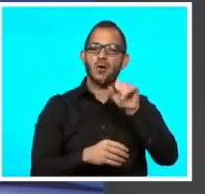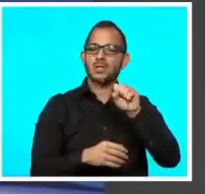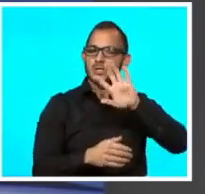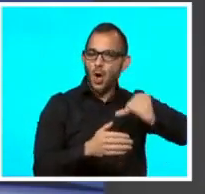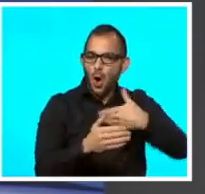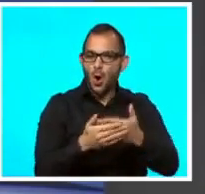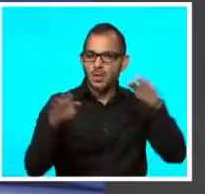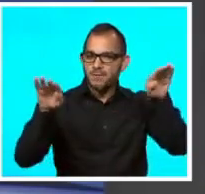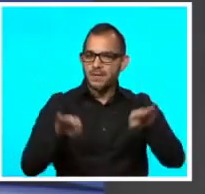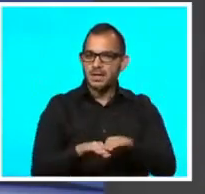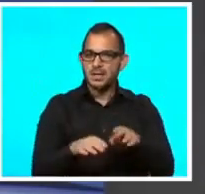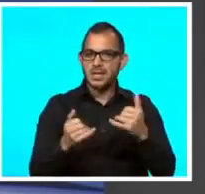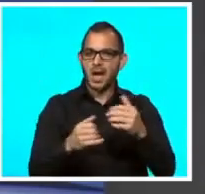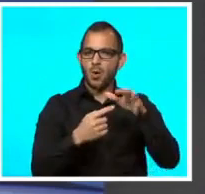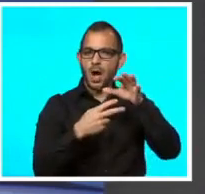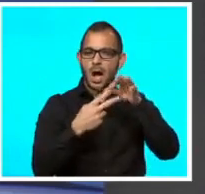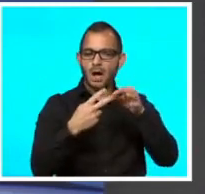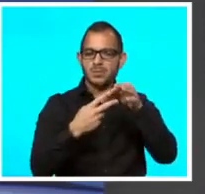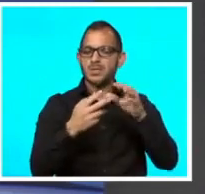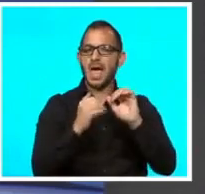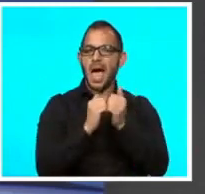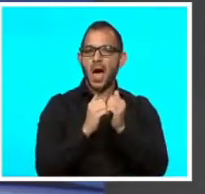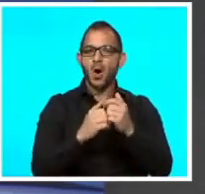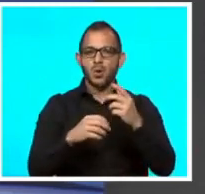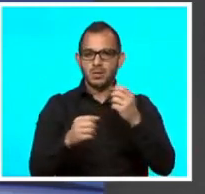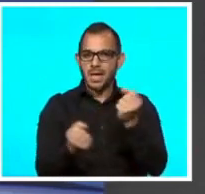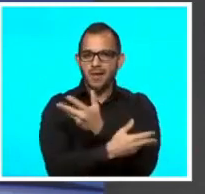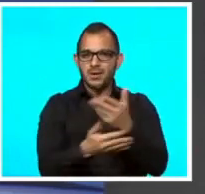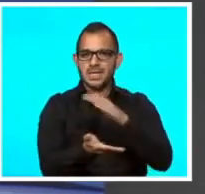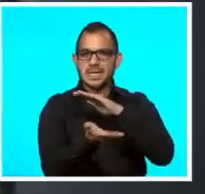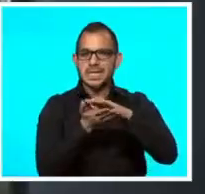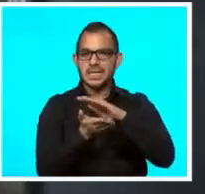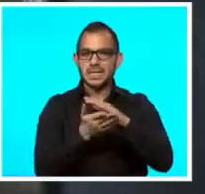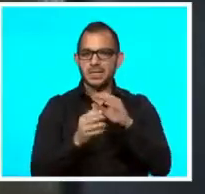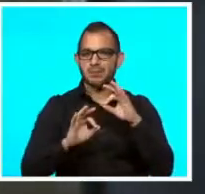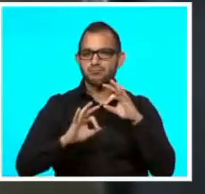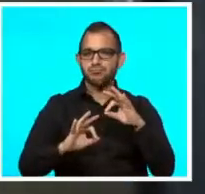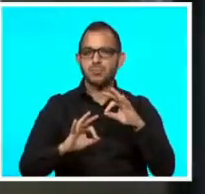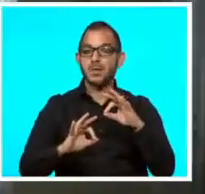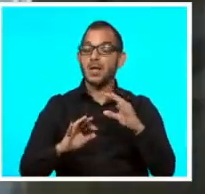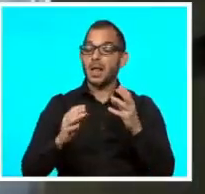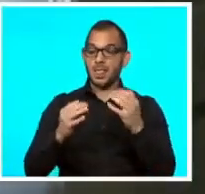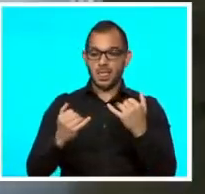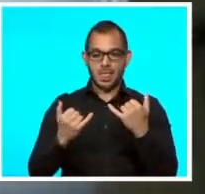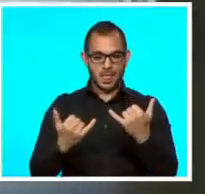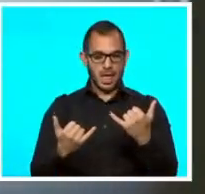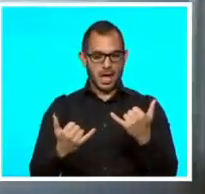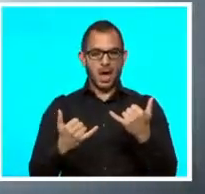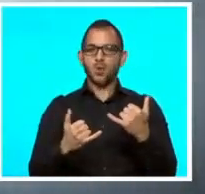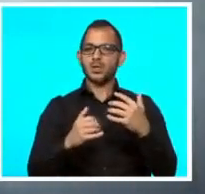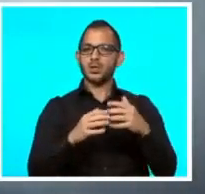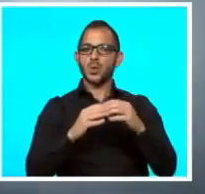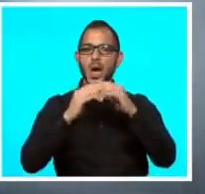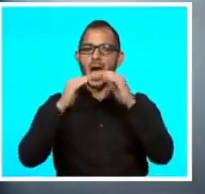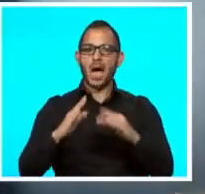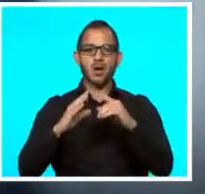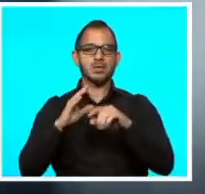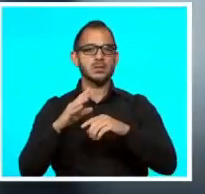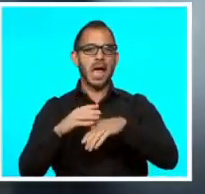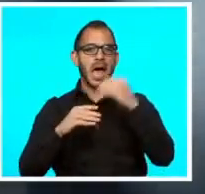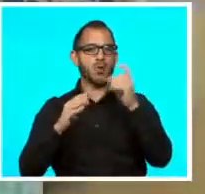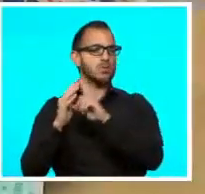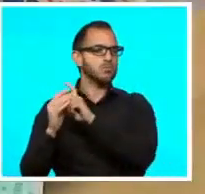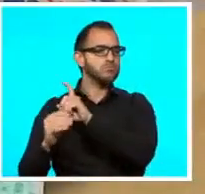look at your options and how to make sure you're keeping everything clean. These days when you step out of the house on an essential